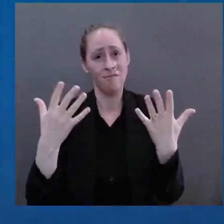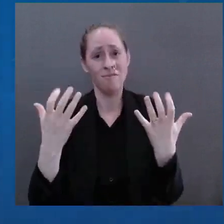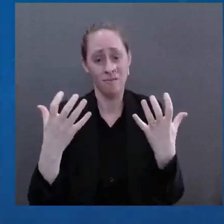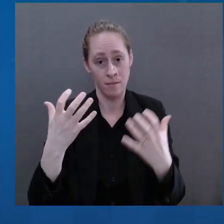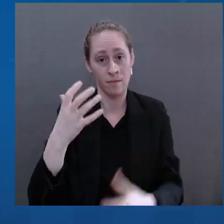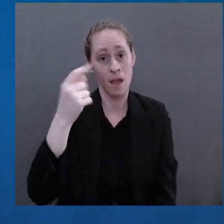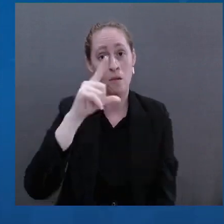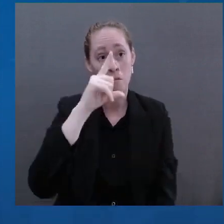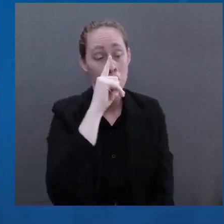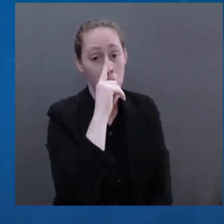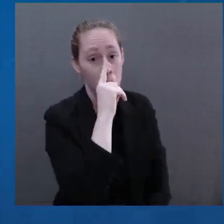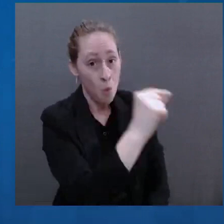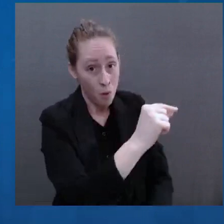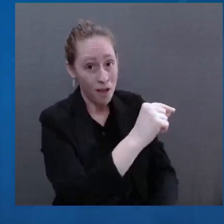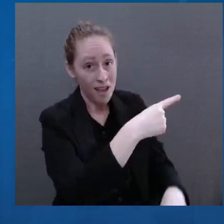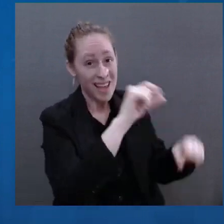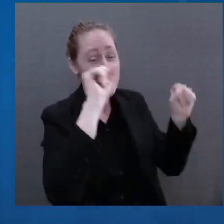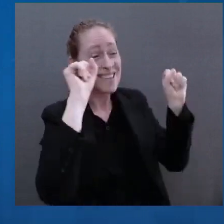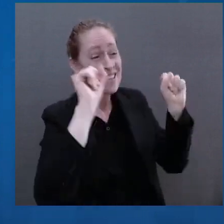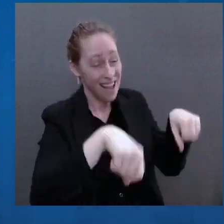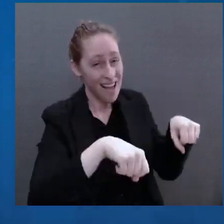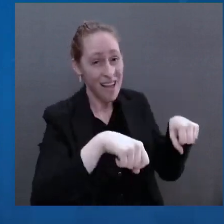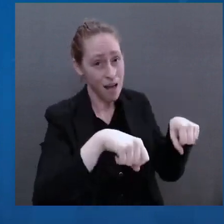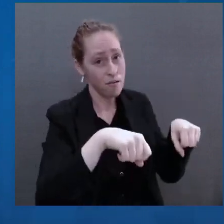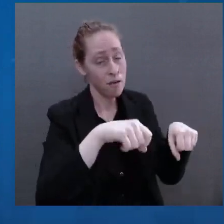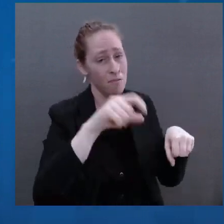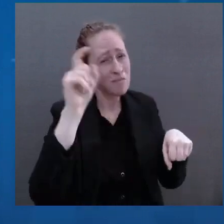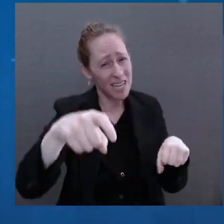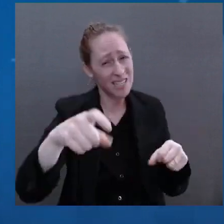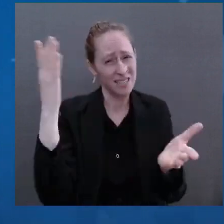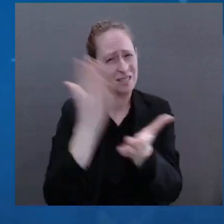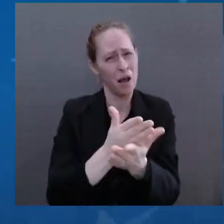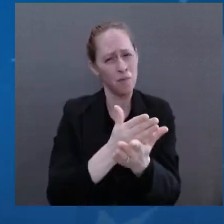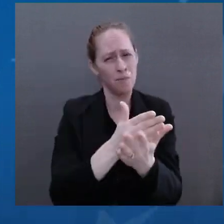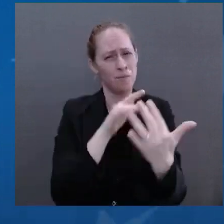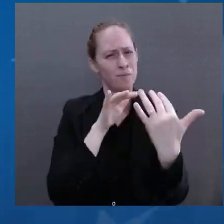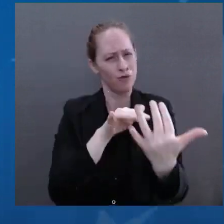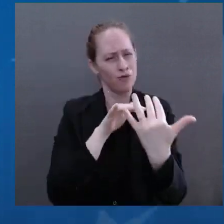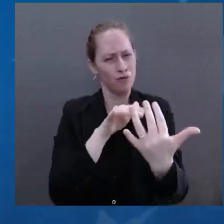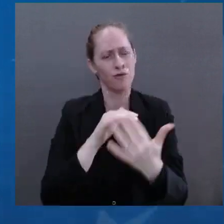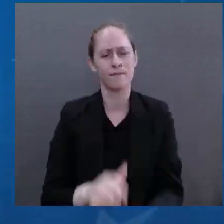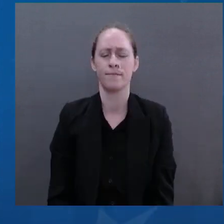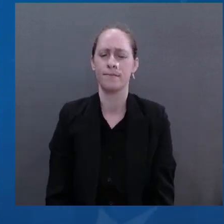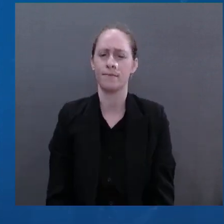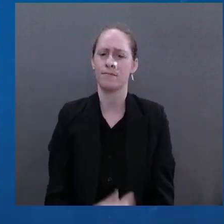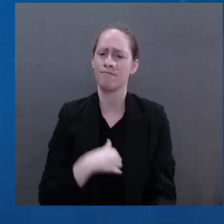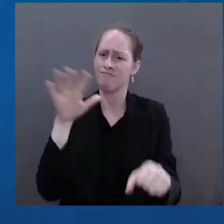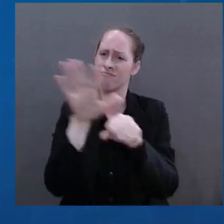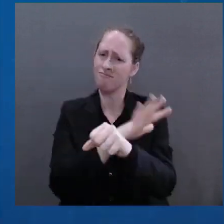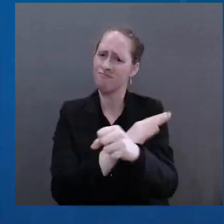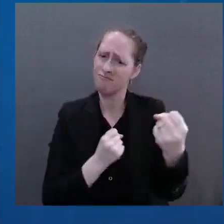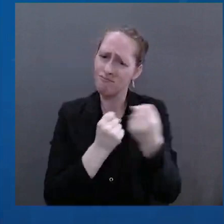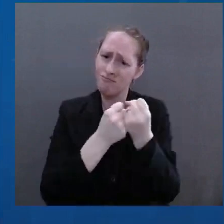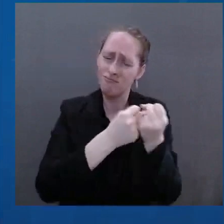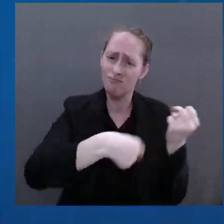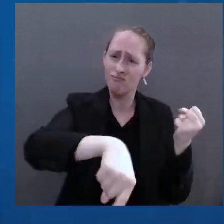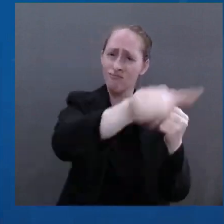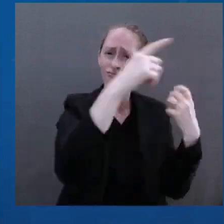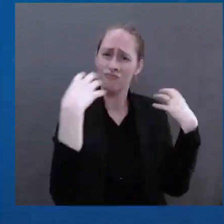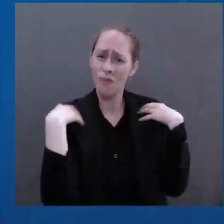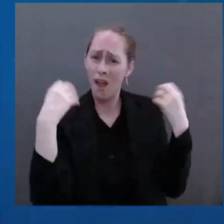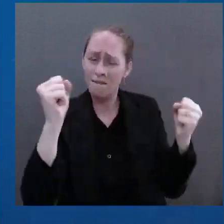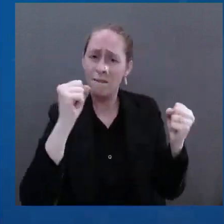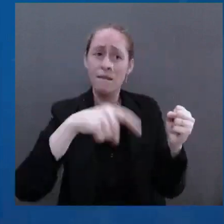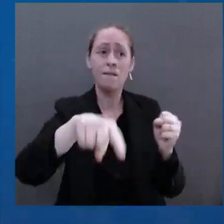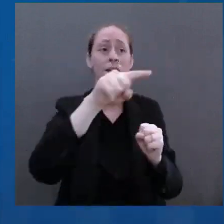and the brave citizens of Ukraine who want peace. My message to the rest of Europe, this new